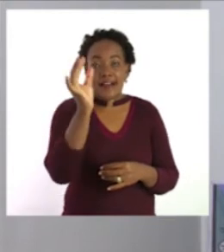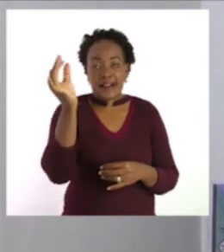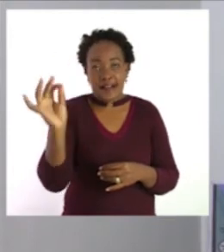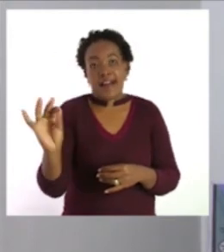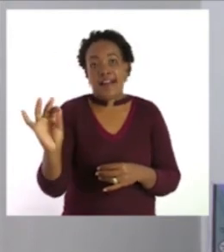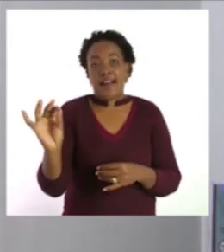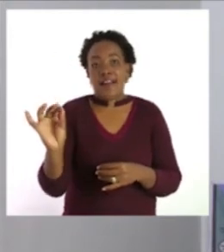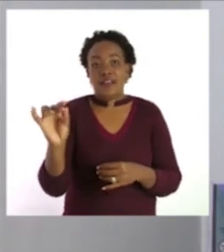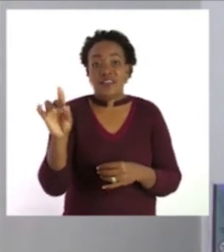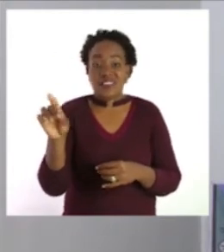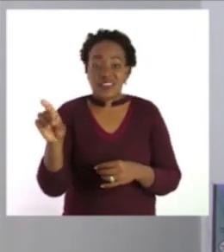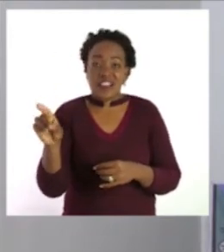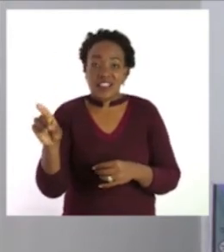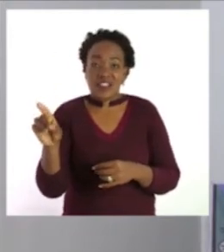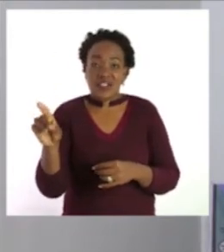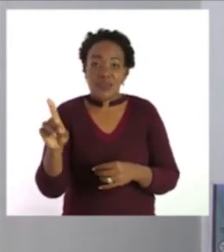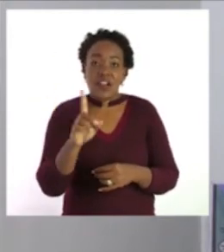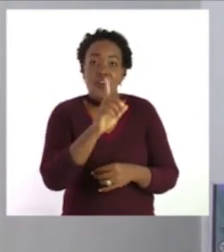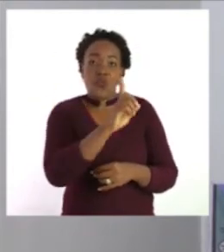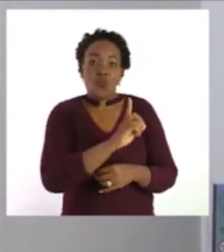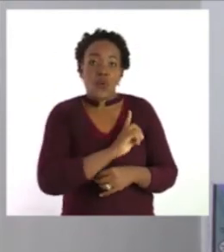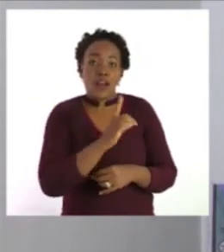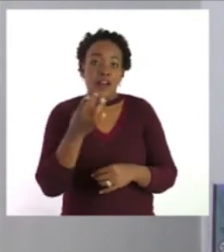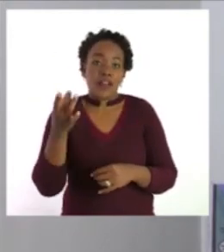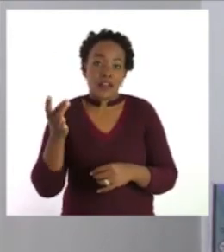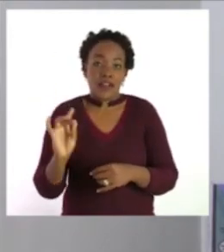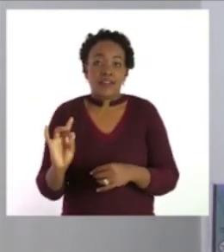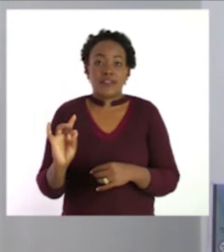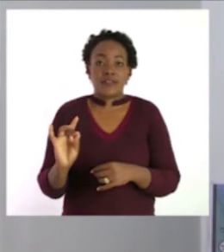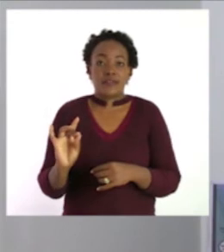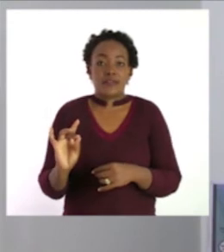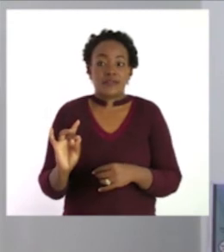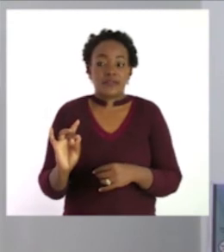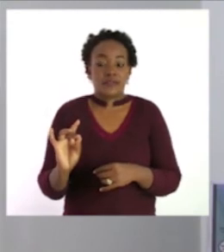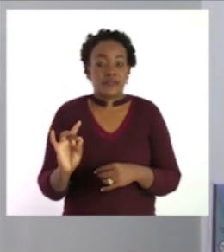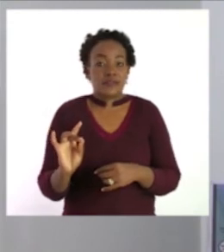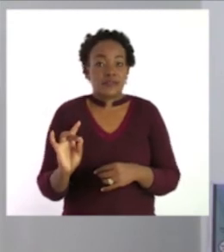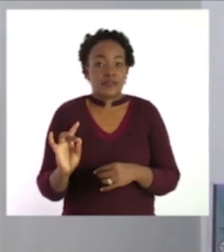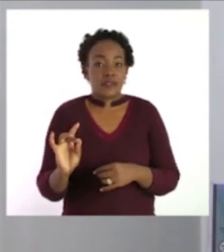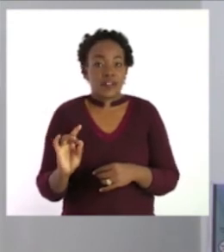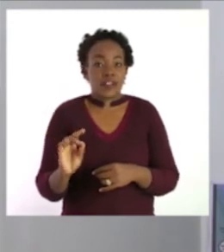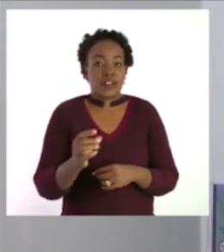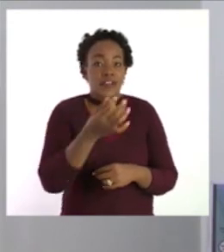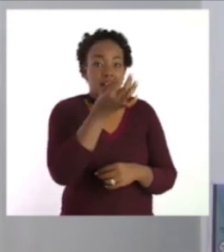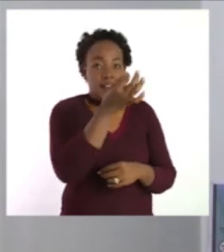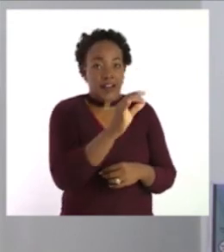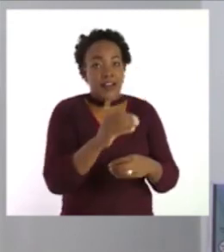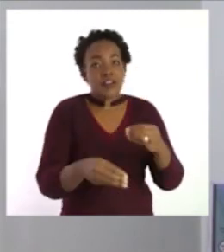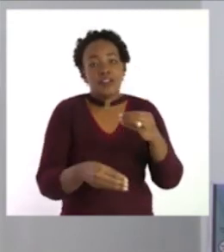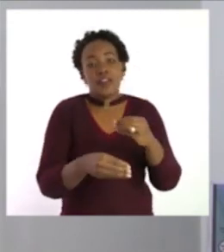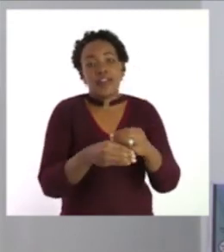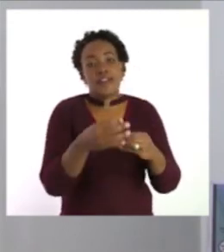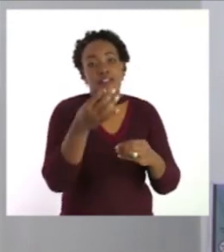So, the answer is 18. 9 plus 9